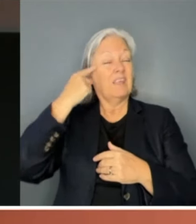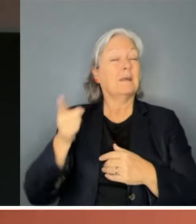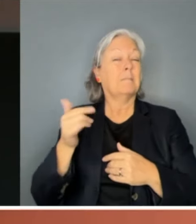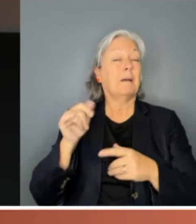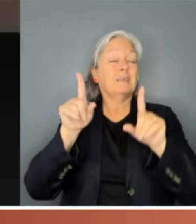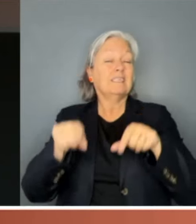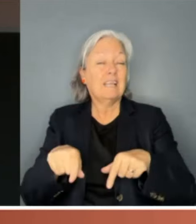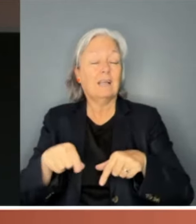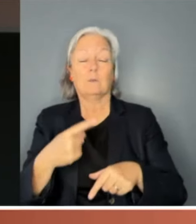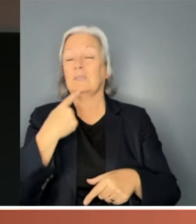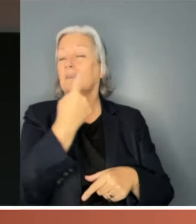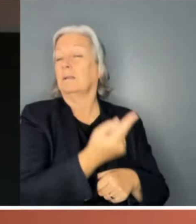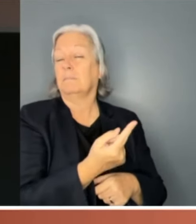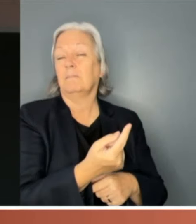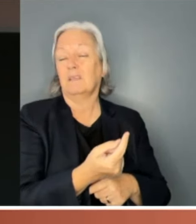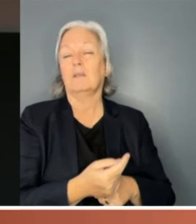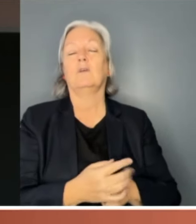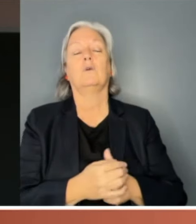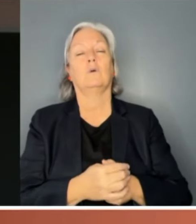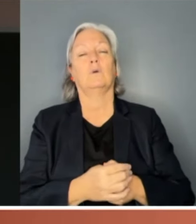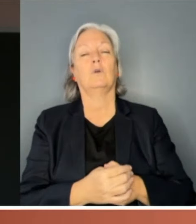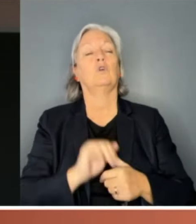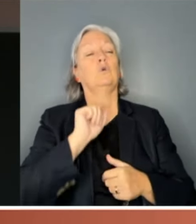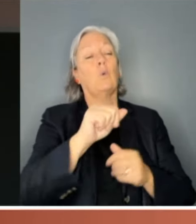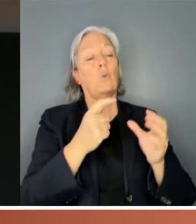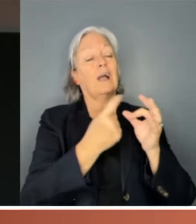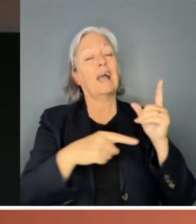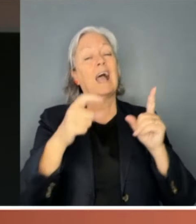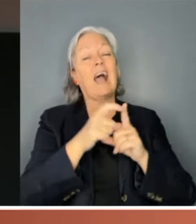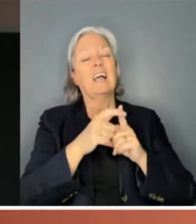he, pack away his cards. Thank you.